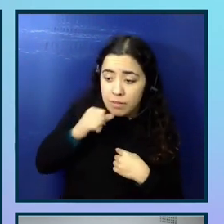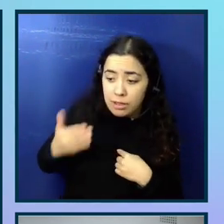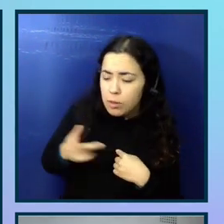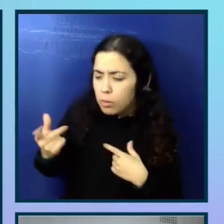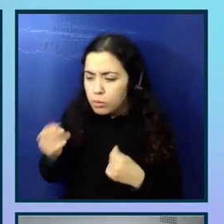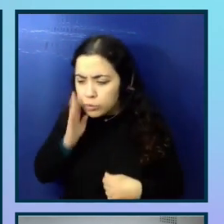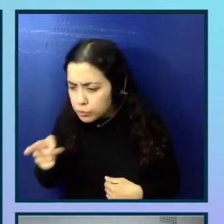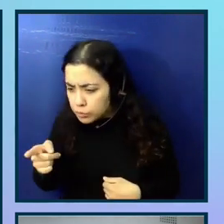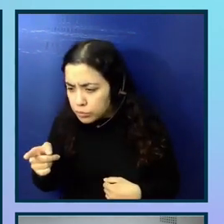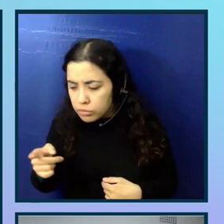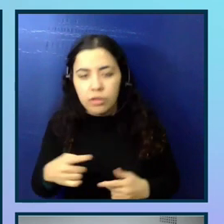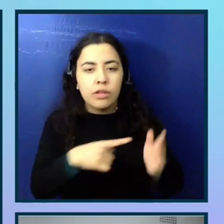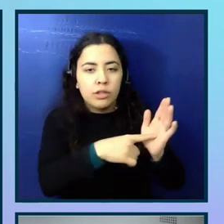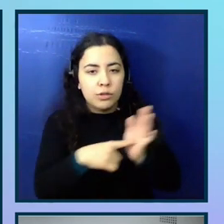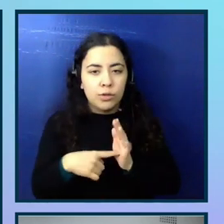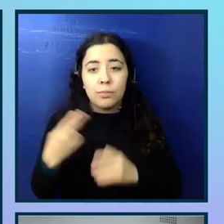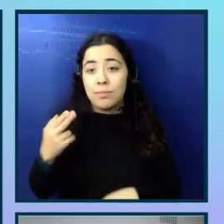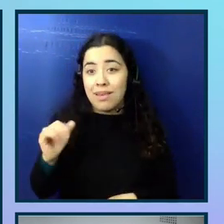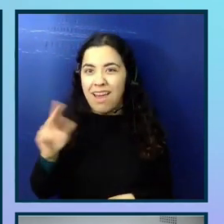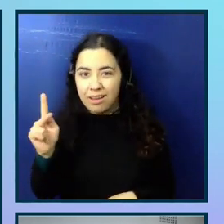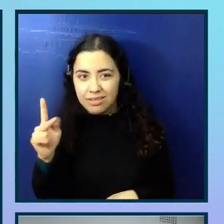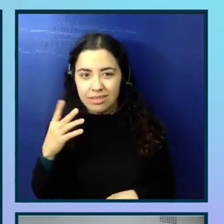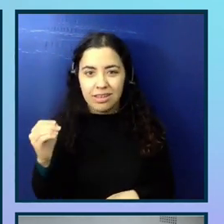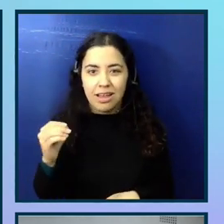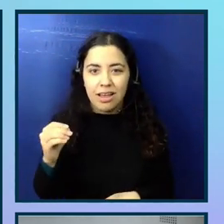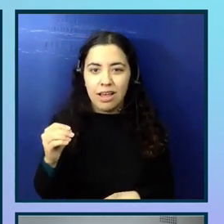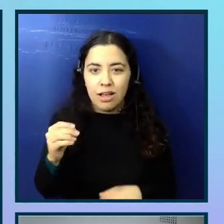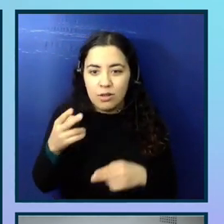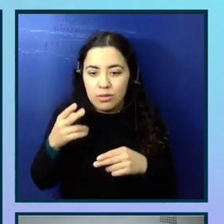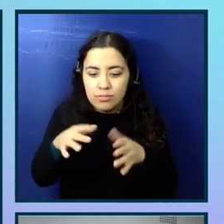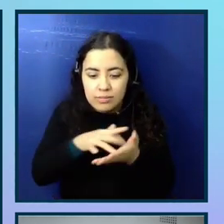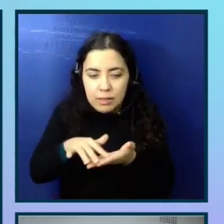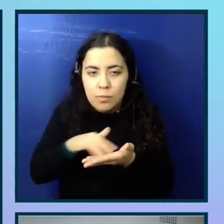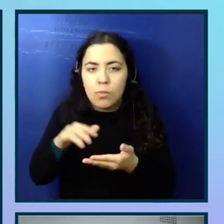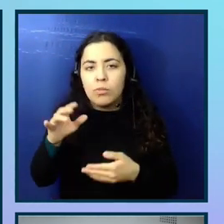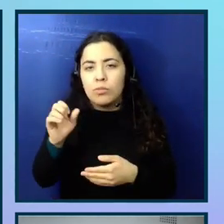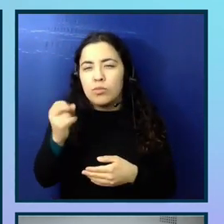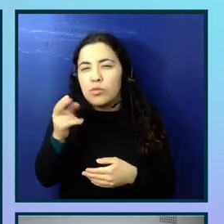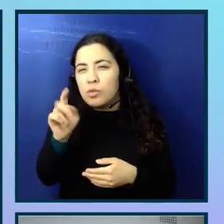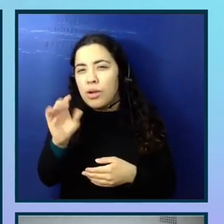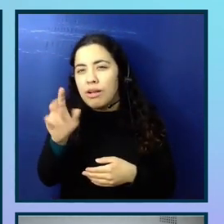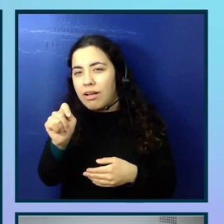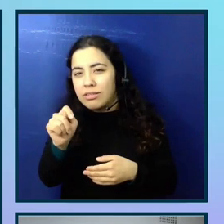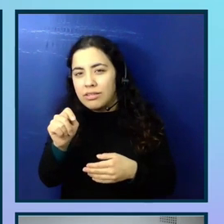And they started to show me hacks that they would use and like keyboard shortcuts that they would use to get around it and to complete the usability task.